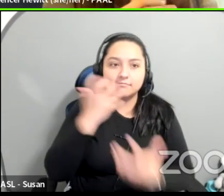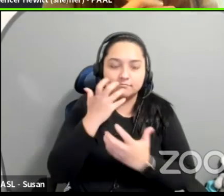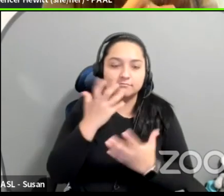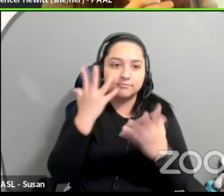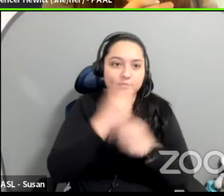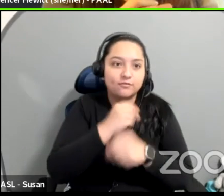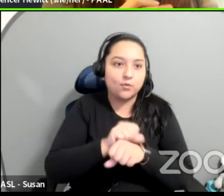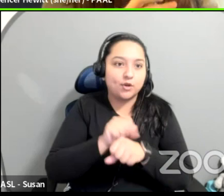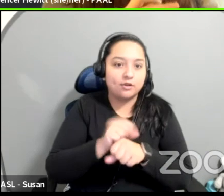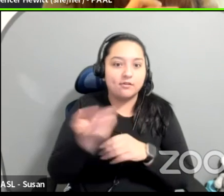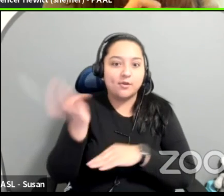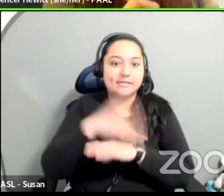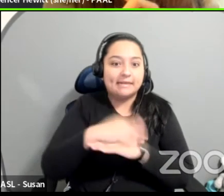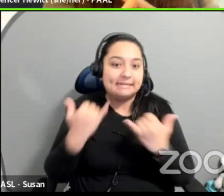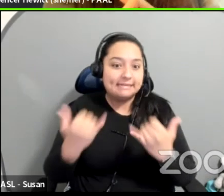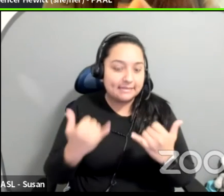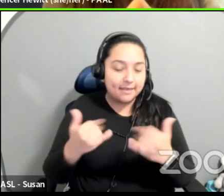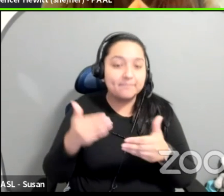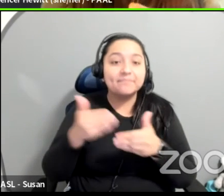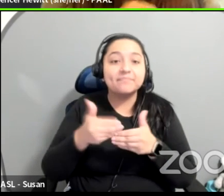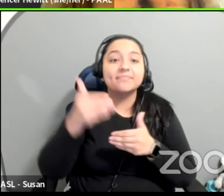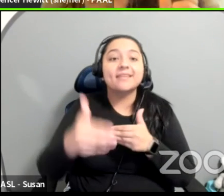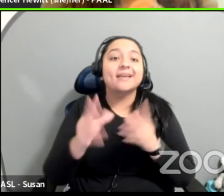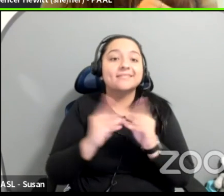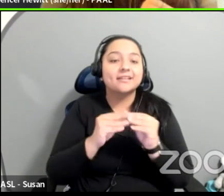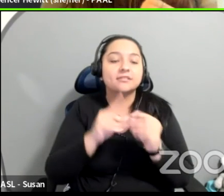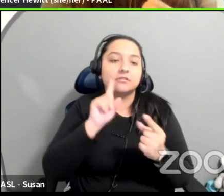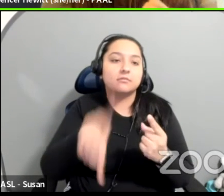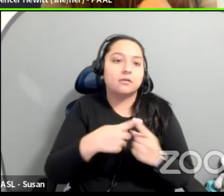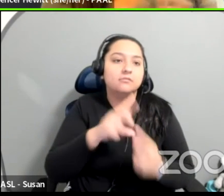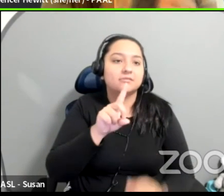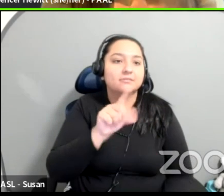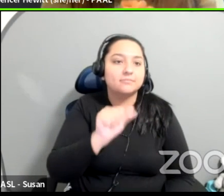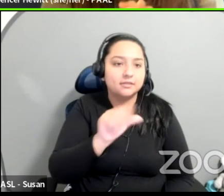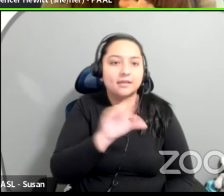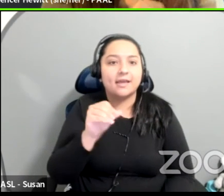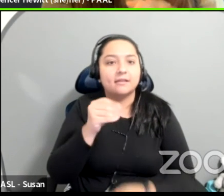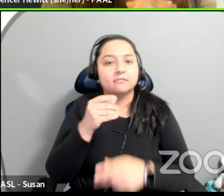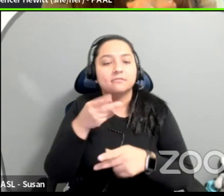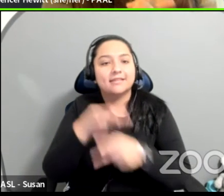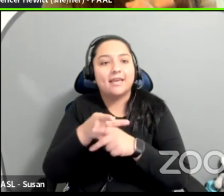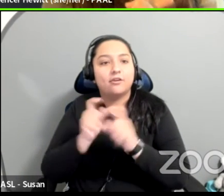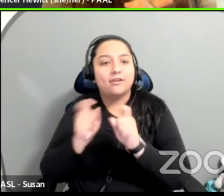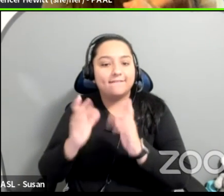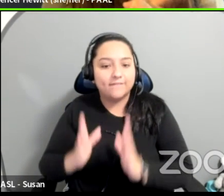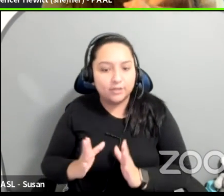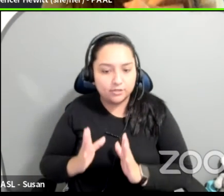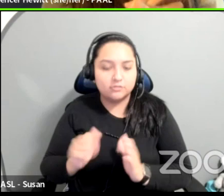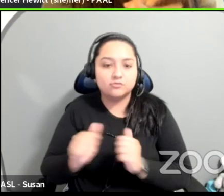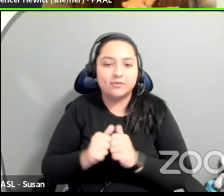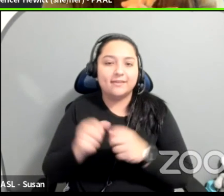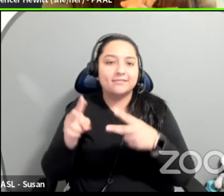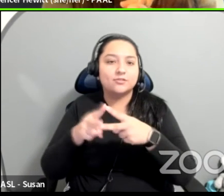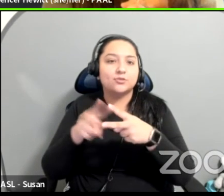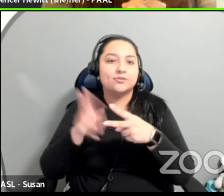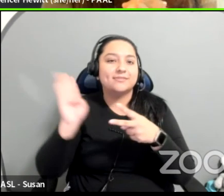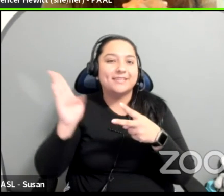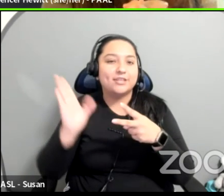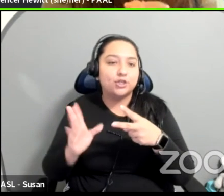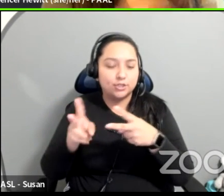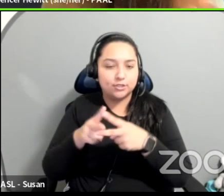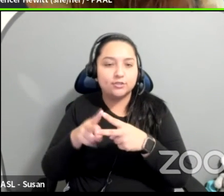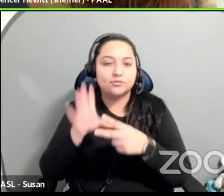Our next session is on disability and caregiving. Uh, join us with, we're with Amy Chu and Johanna Maynard Edwards to talk about the intersection.